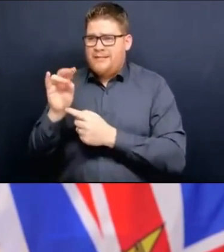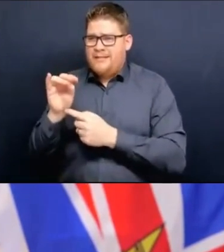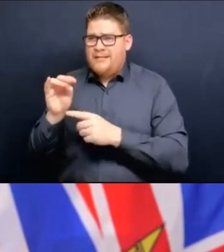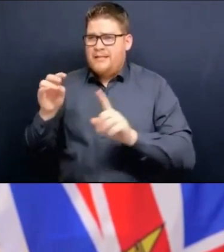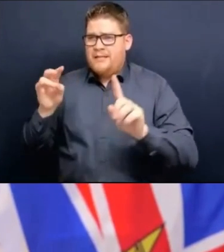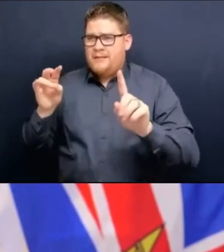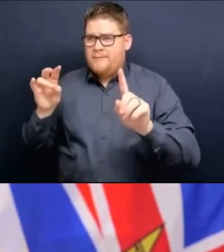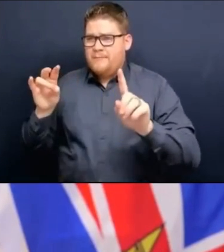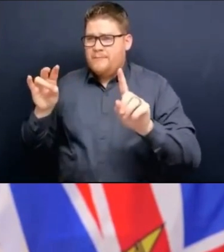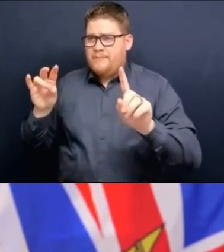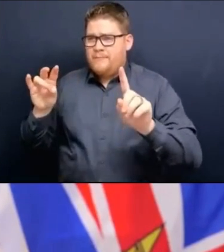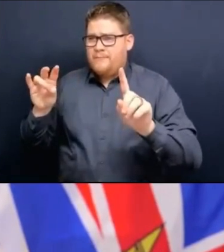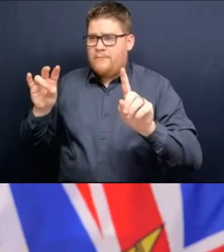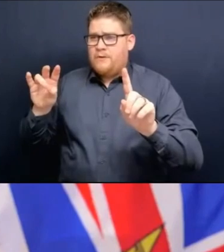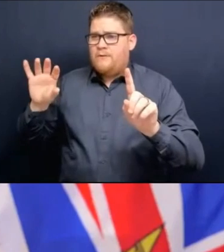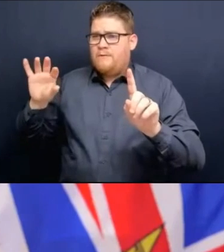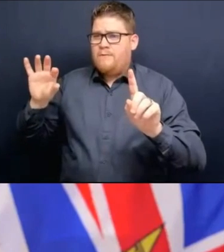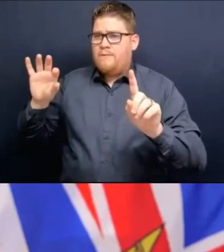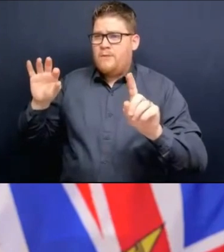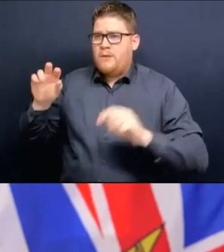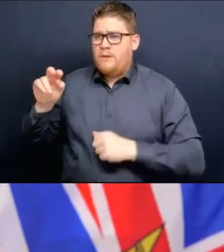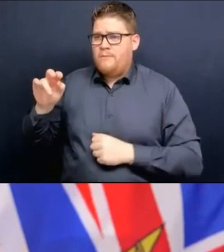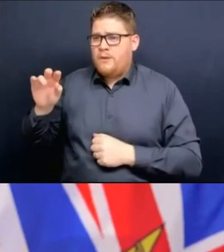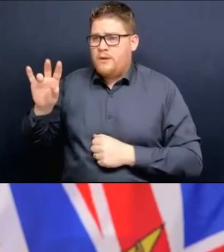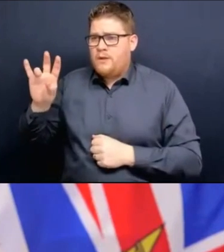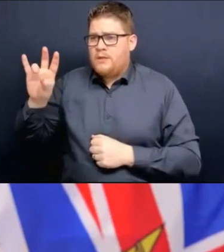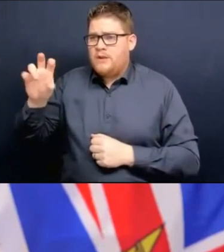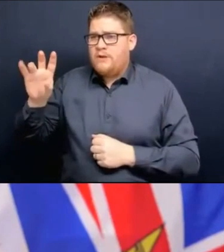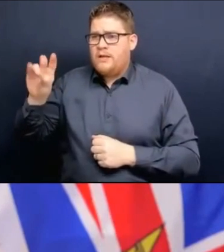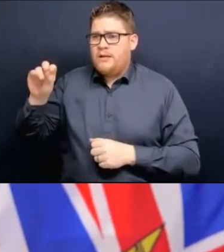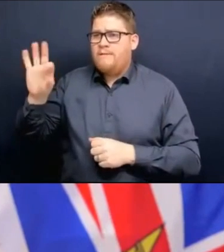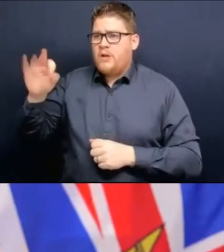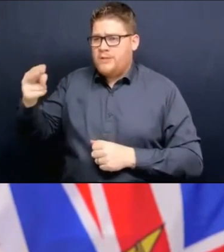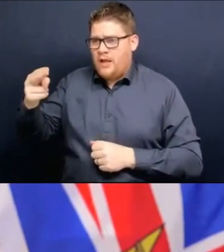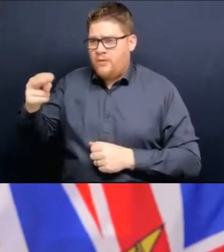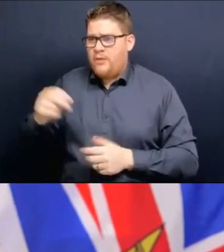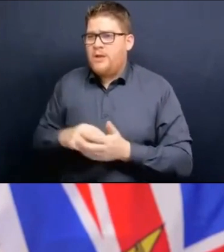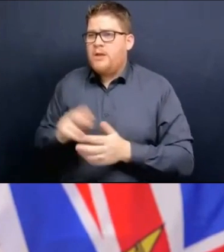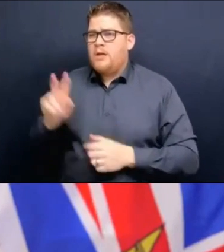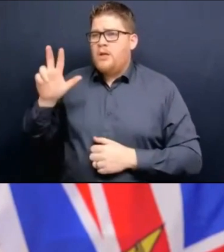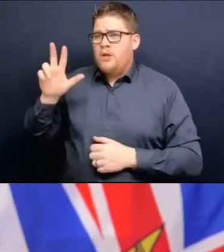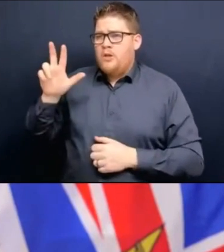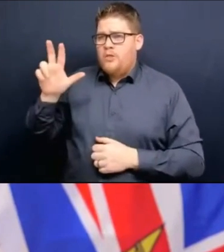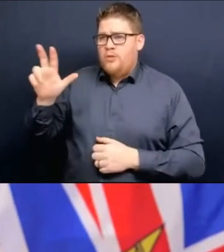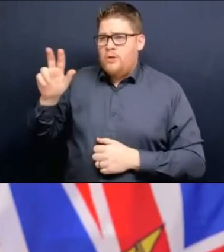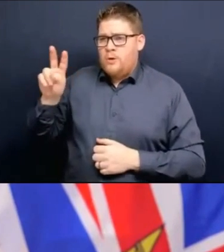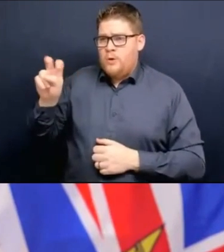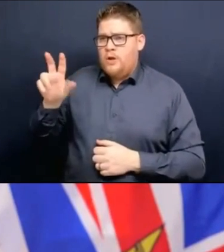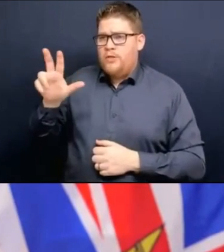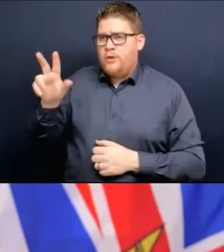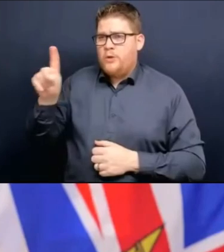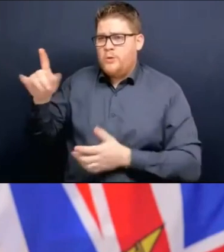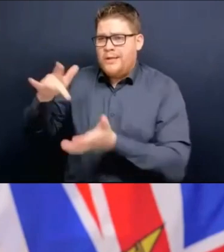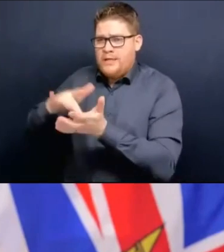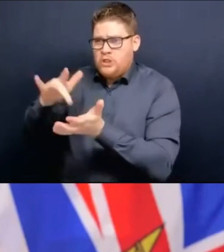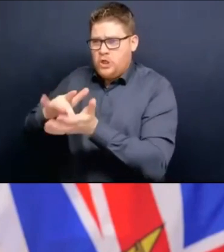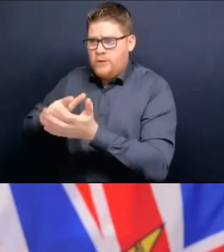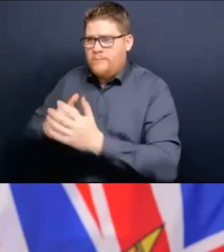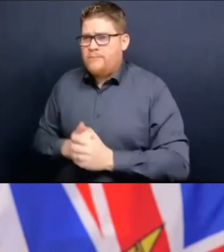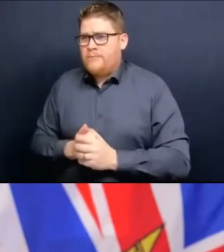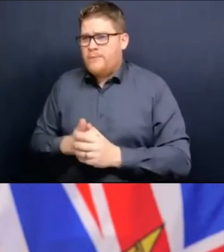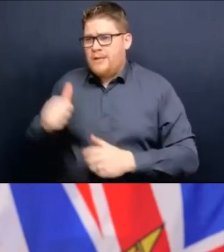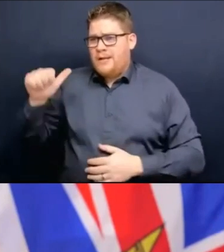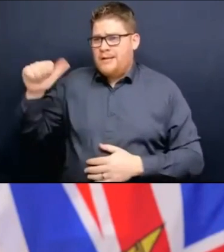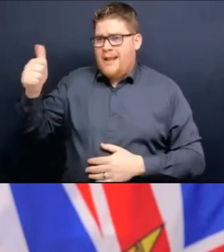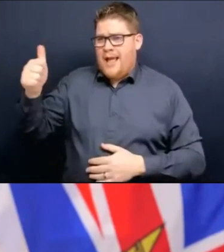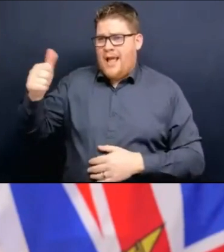3 in Northern Health, 231 in the Interior Health Authority, 10 in Island Health, and 6 in the Provincial Health